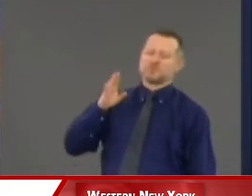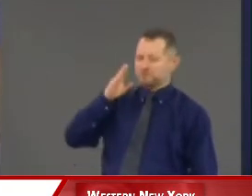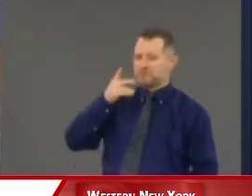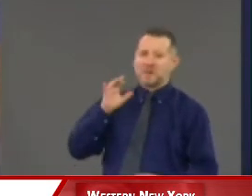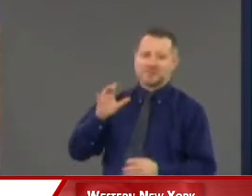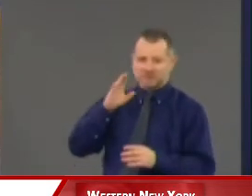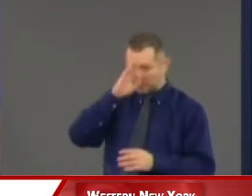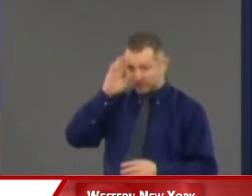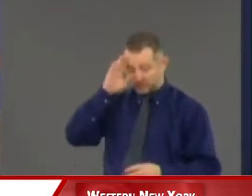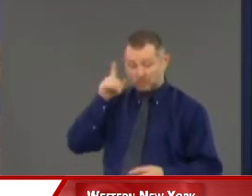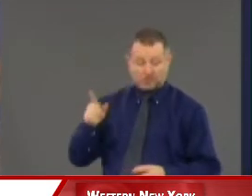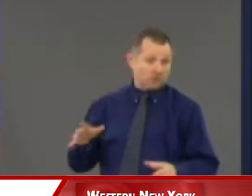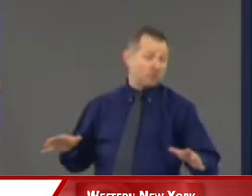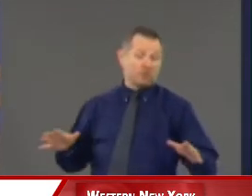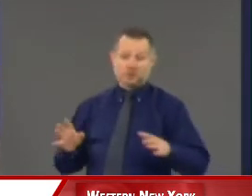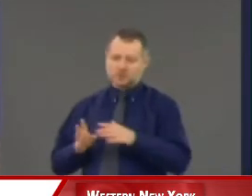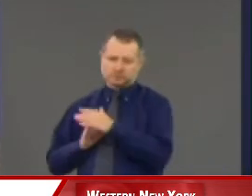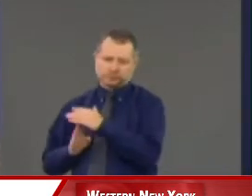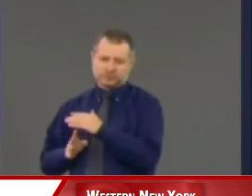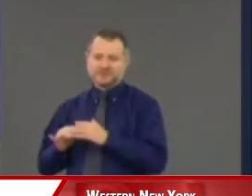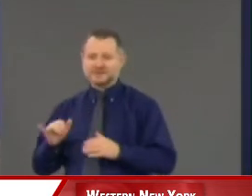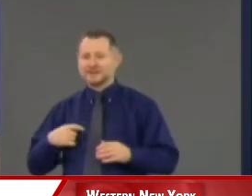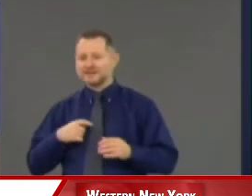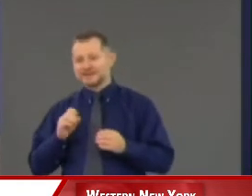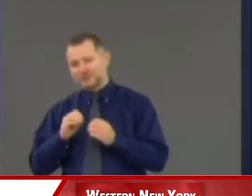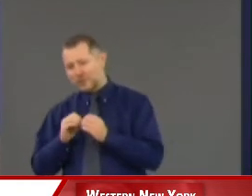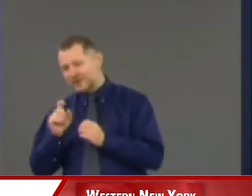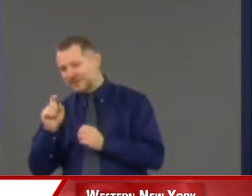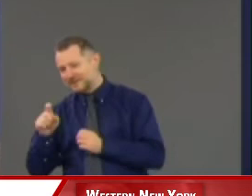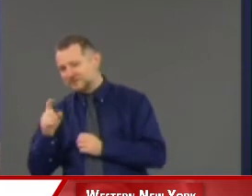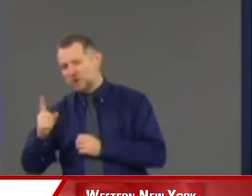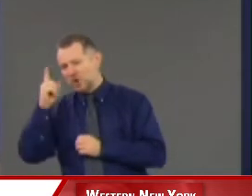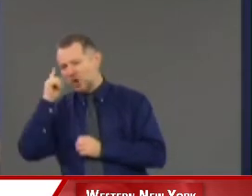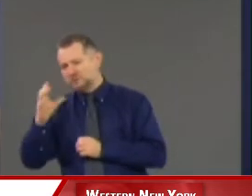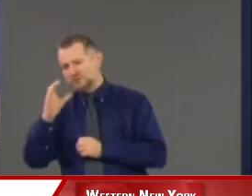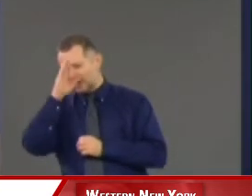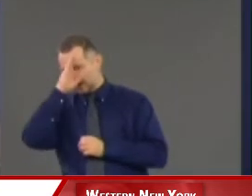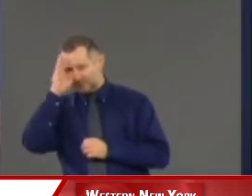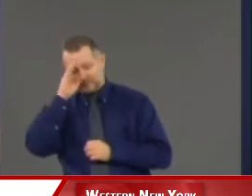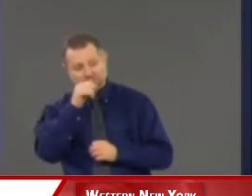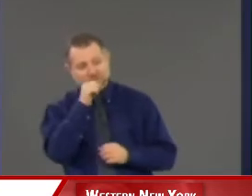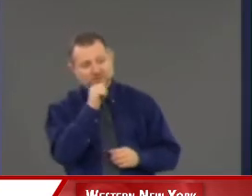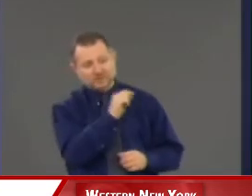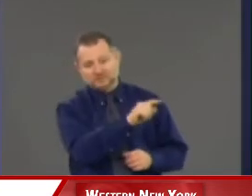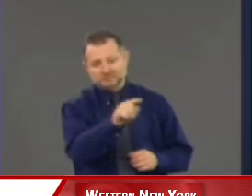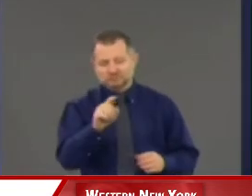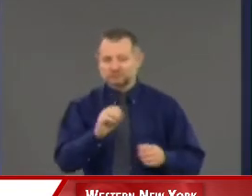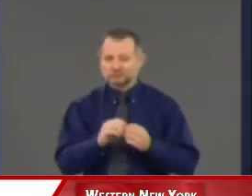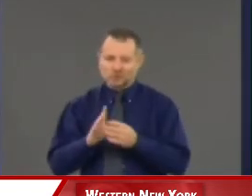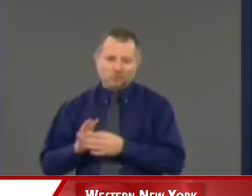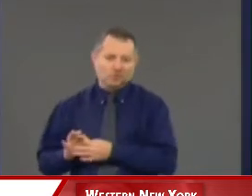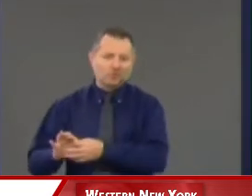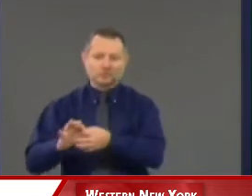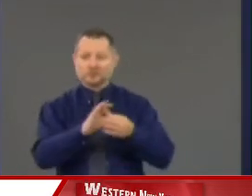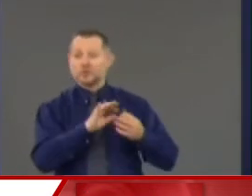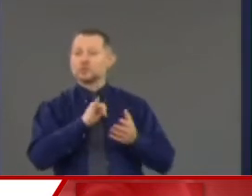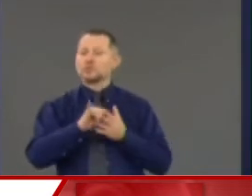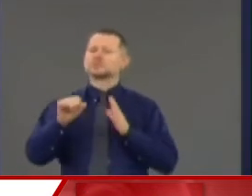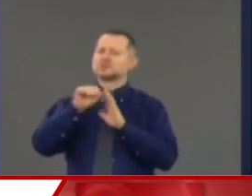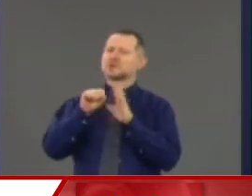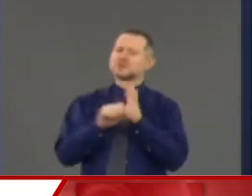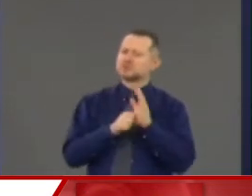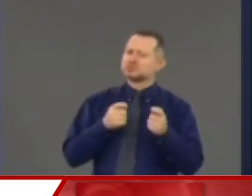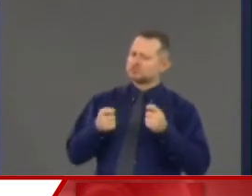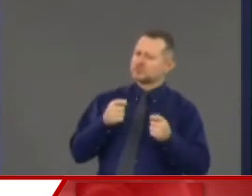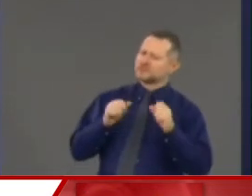need those 100 private hospitals. Now, they're technically regulated by the state, but the